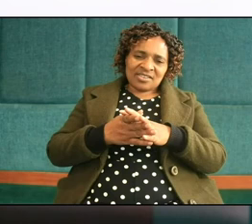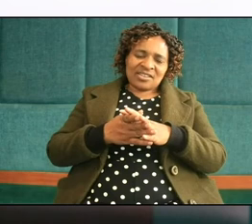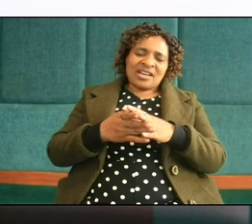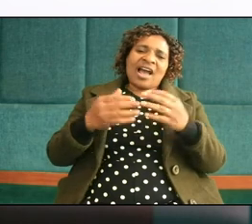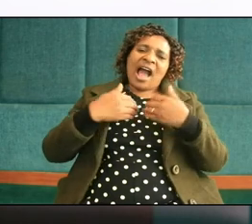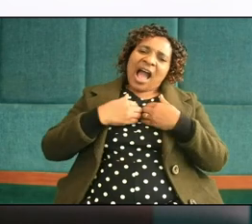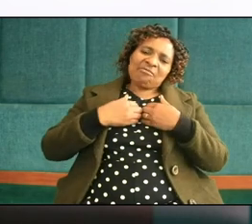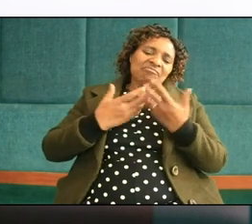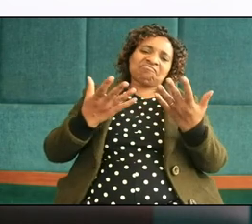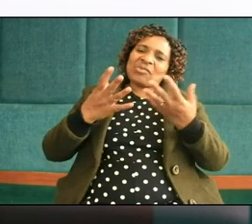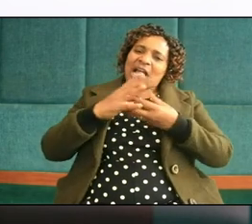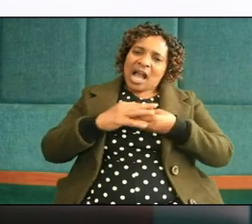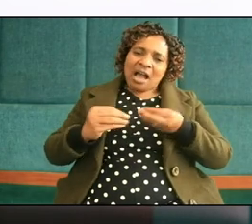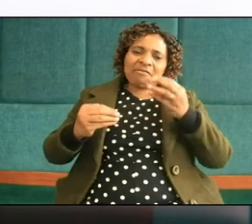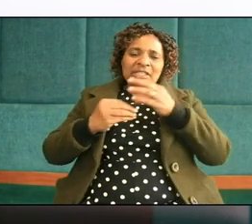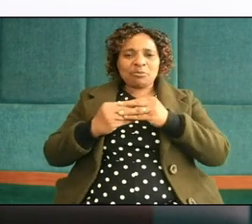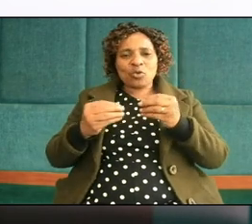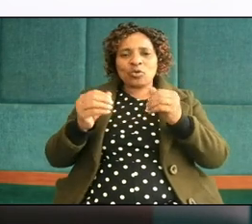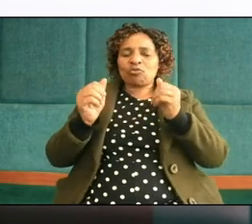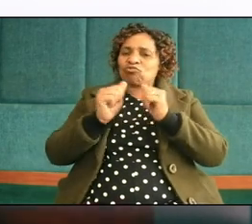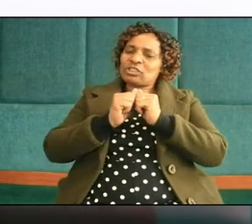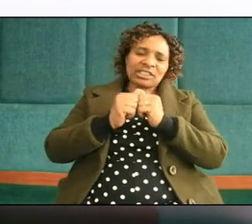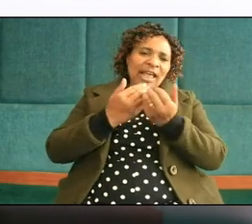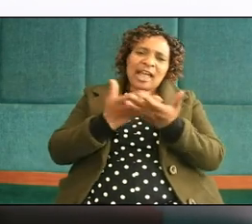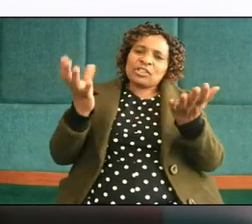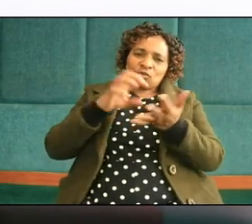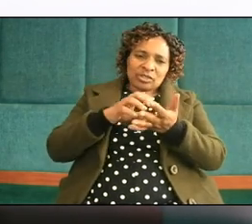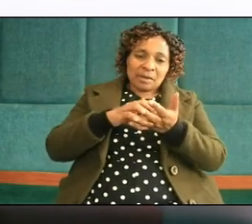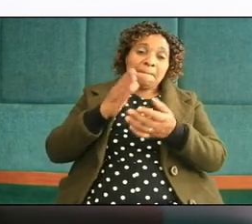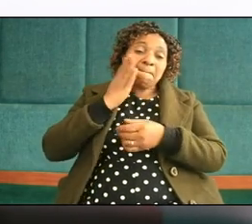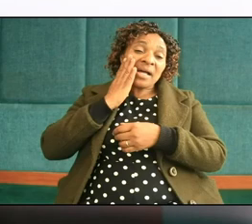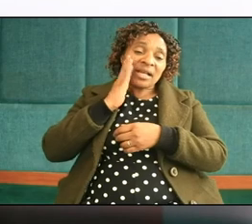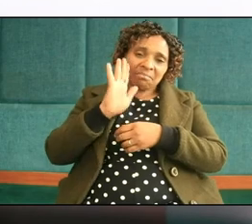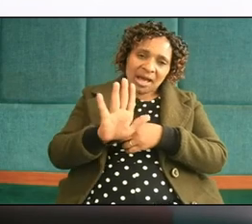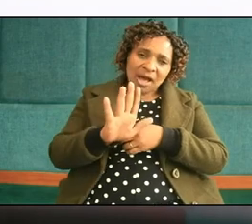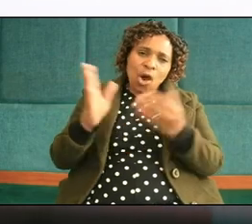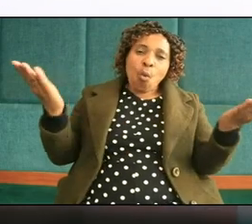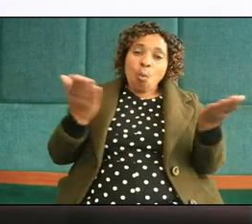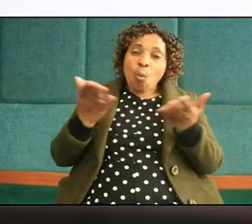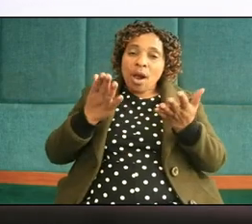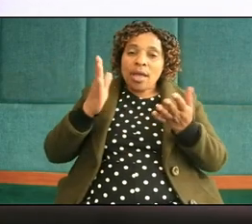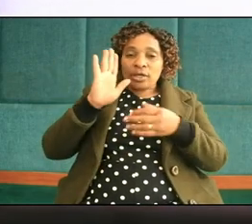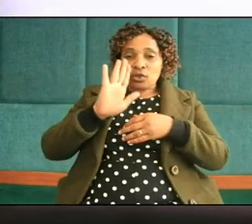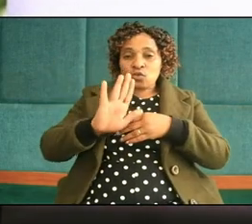with our daughters there is nothing we can do mothers where is your role